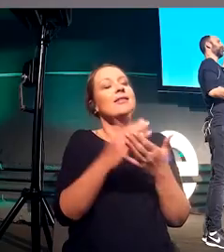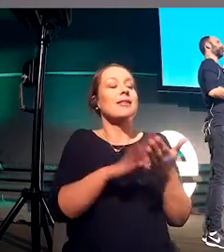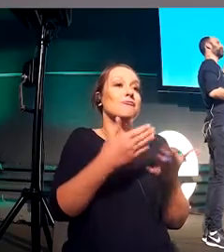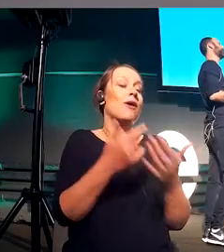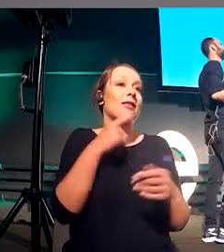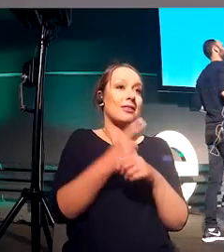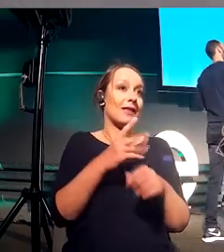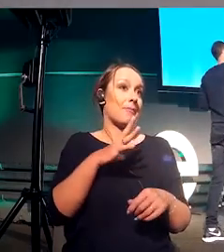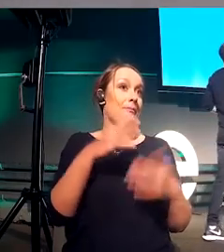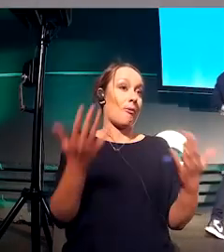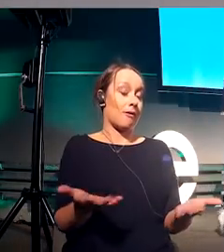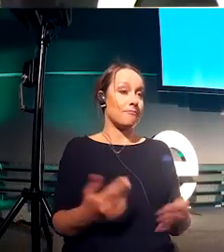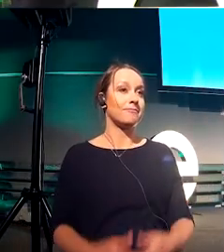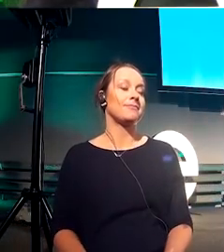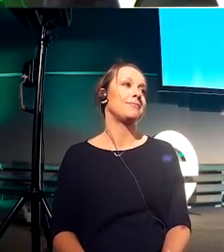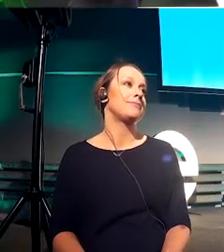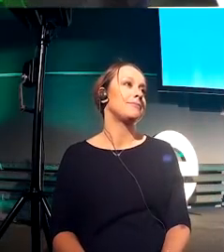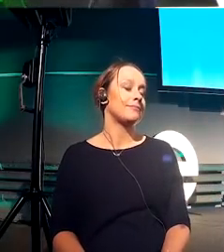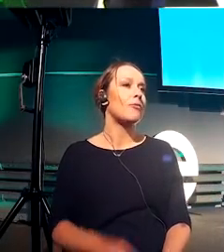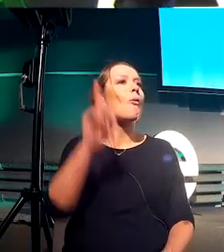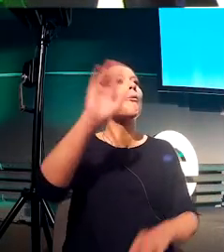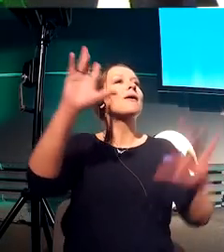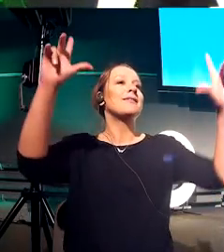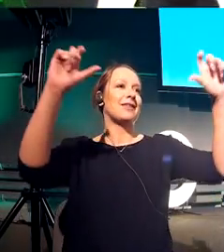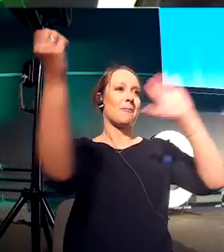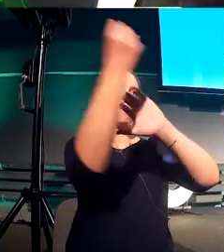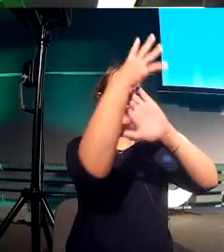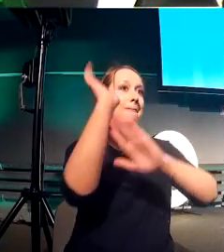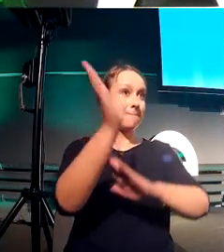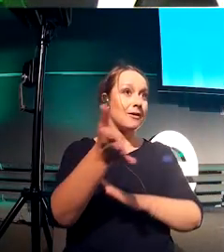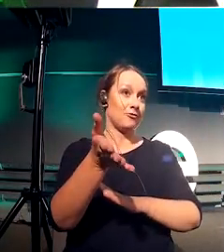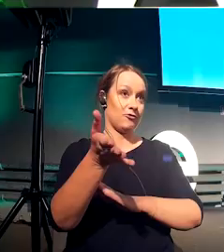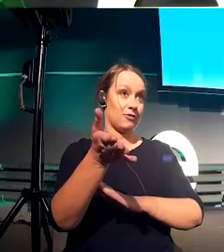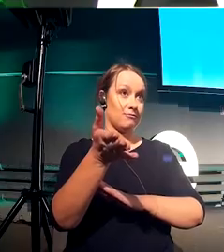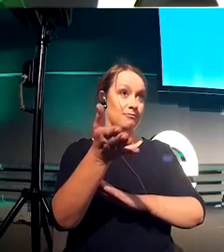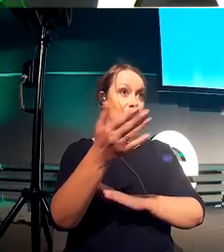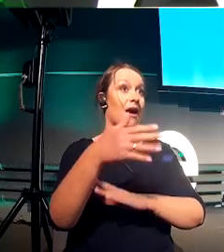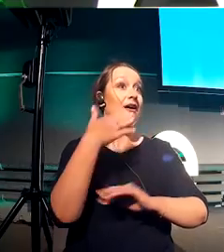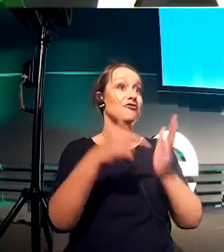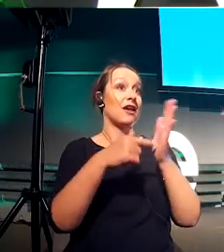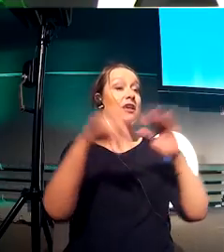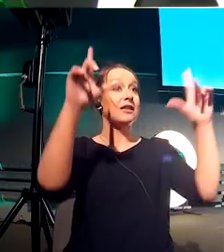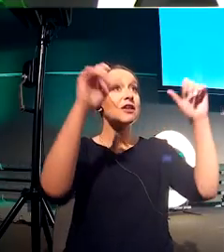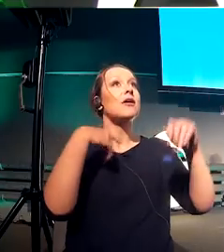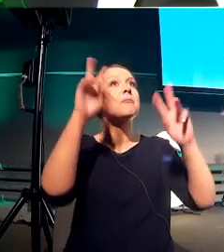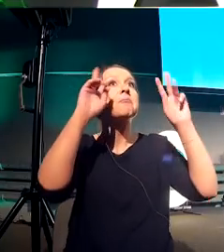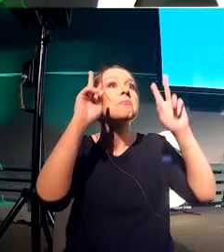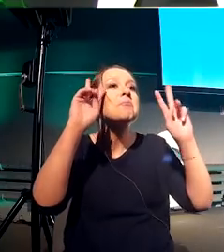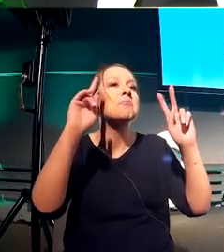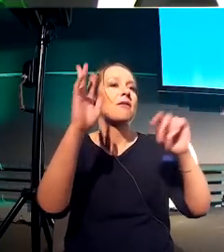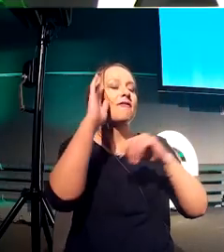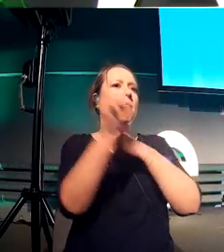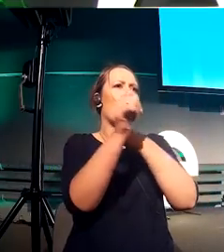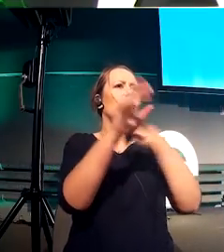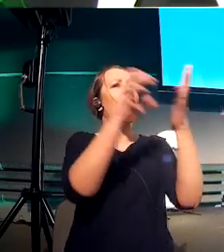the top of our app that will help us personalize the experience for different apps and also give us a place for monetization